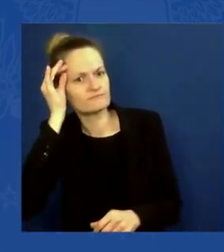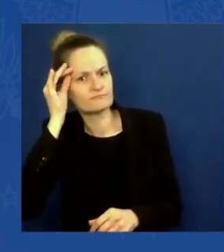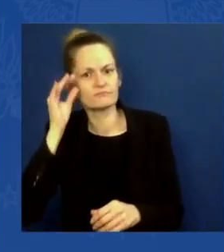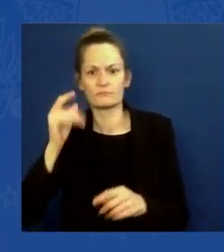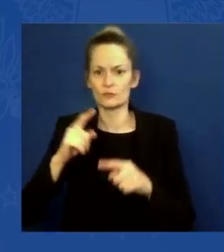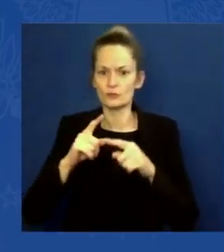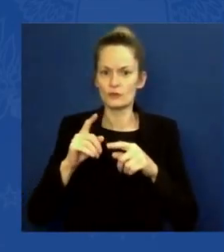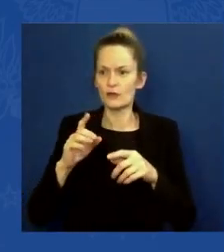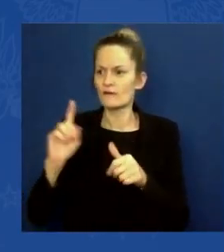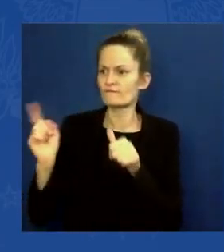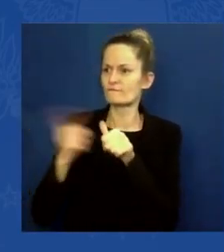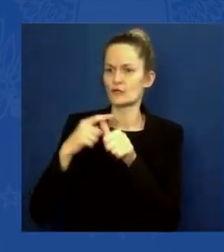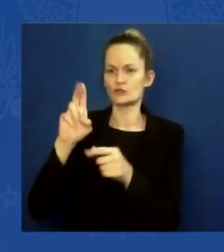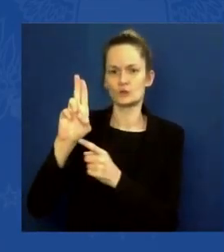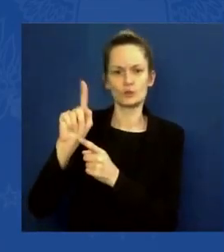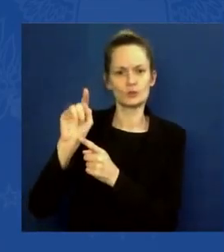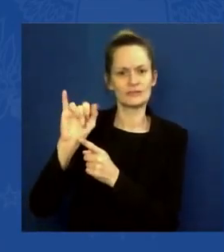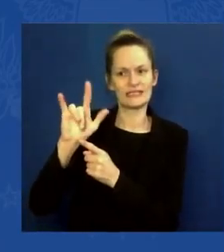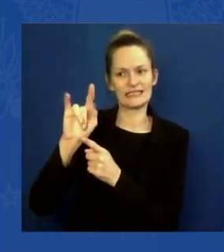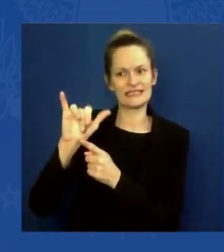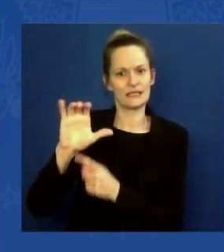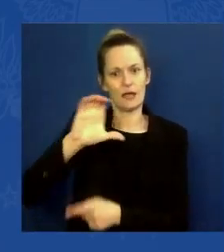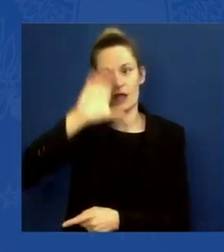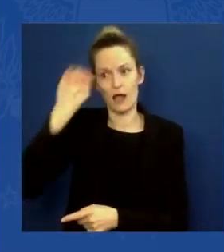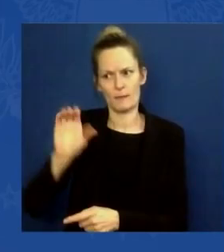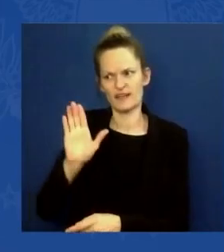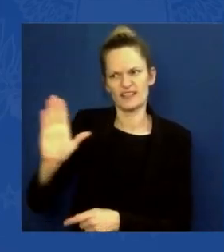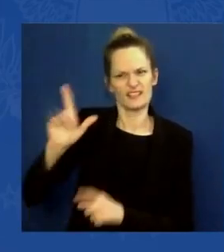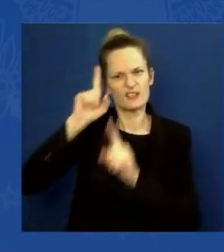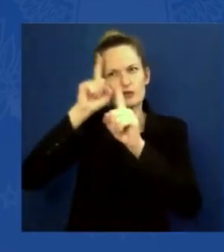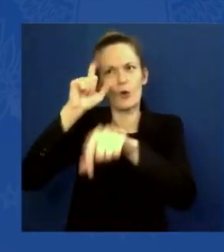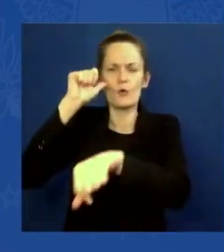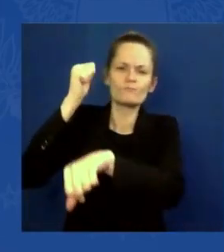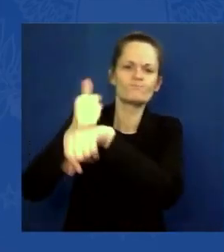large facilities around the nation have set a similar goal.